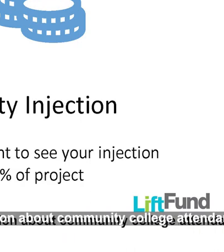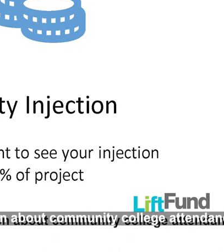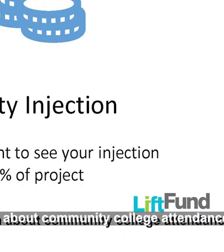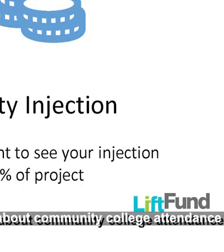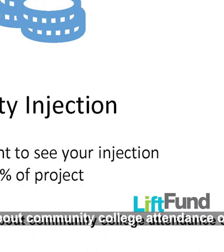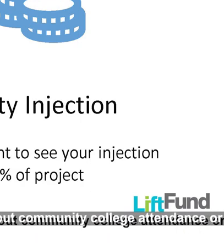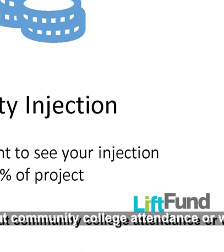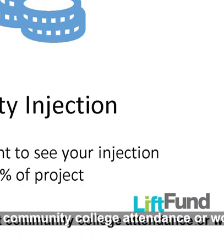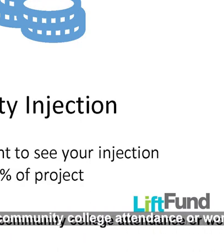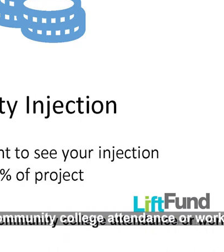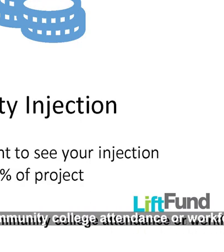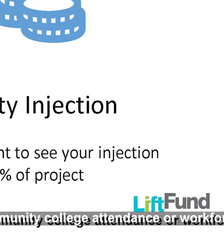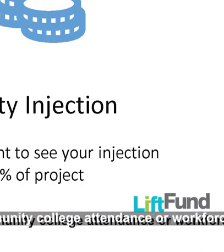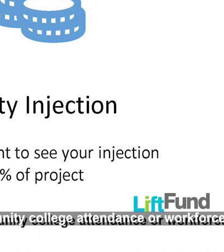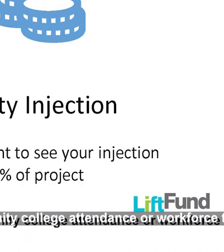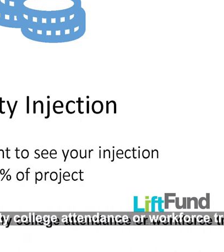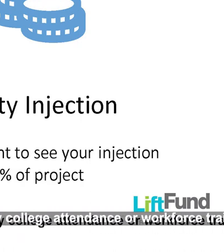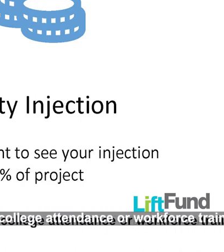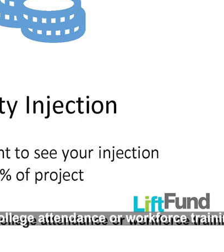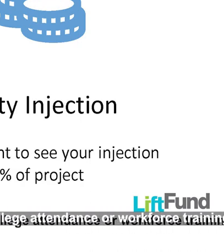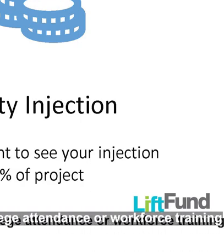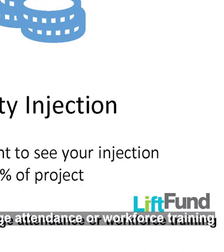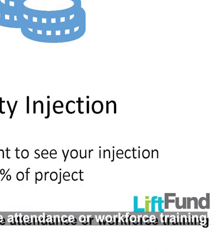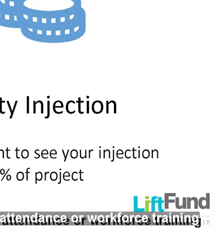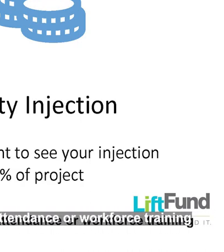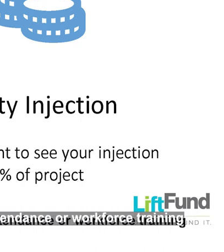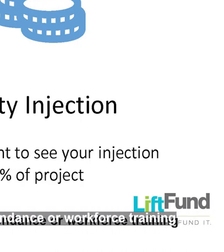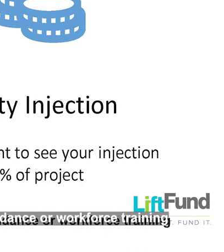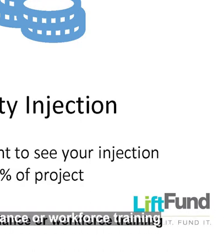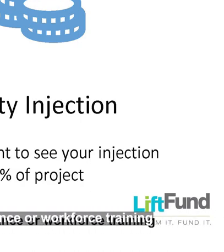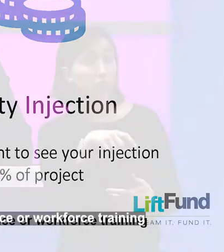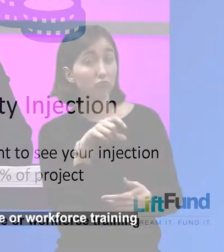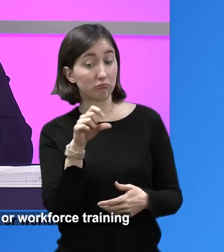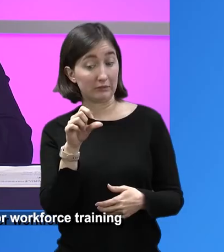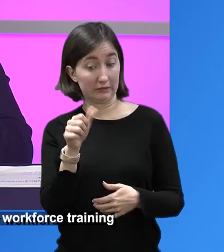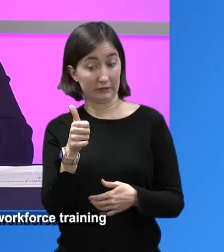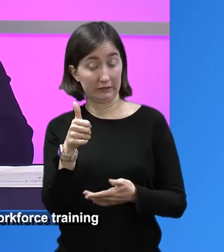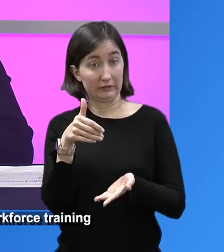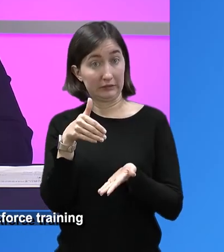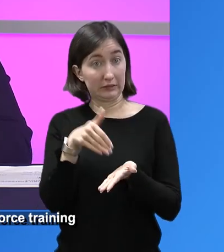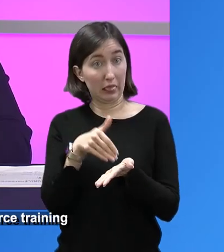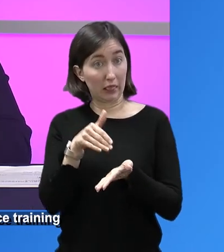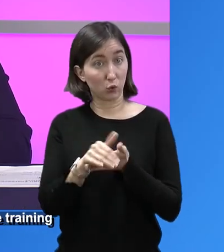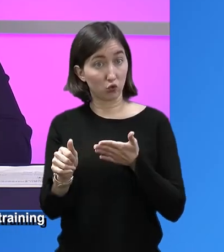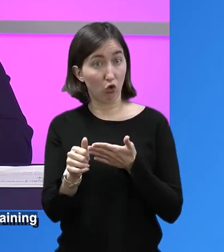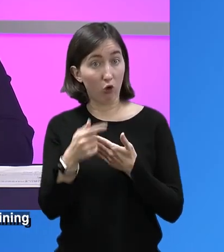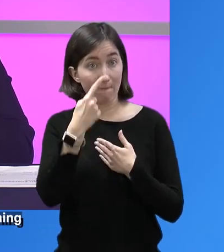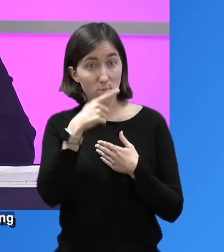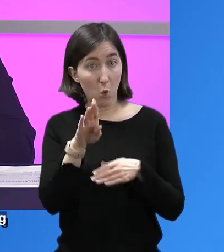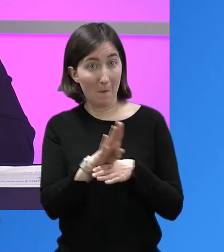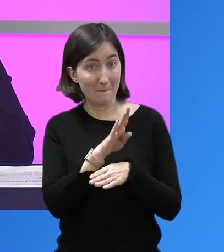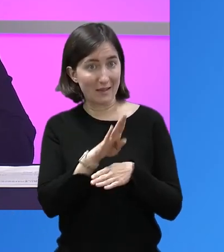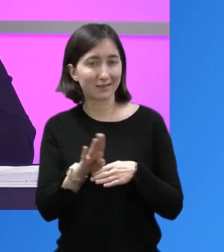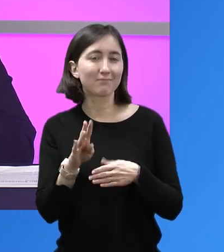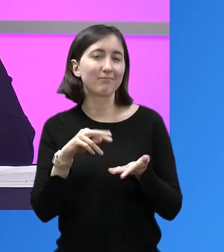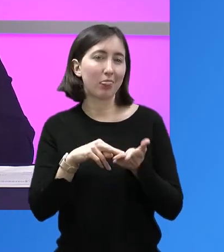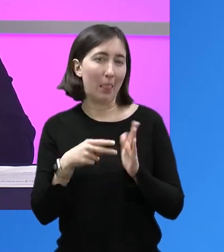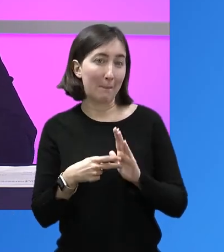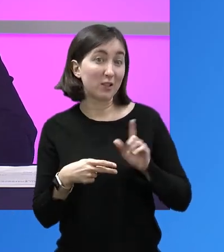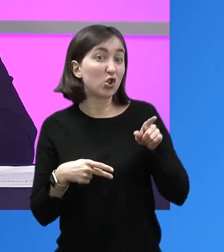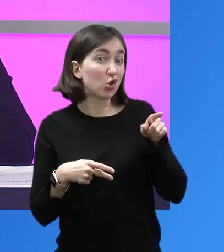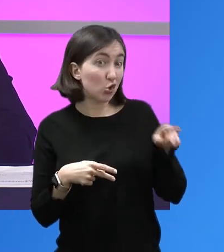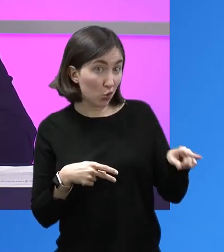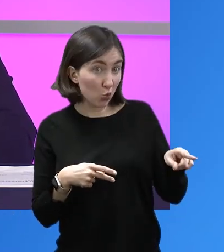a 20% injection. So if I know that I need $10,000 to start my business, then $2,000 minimum has to come for me, for my